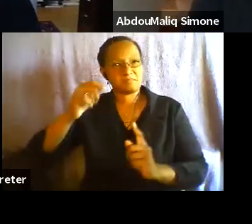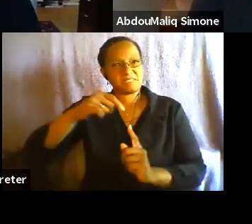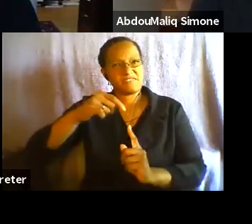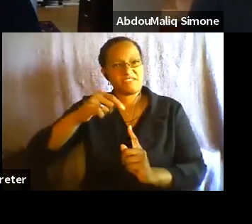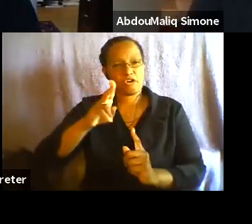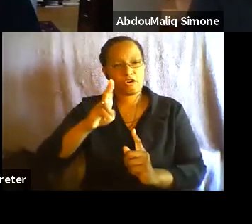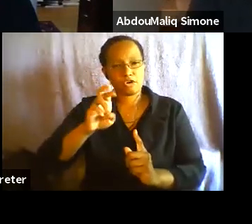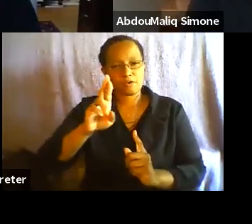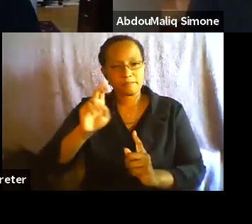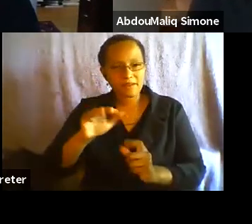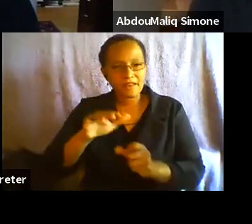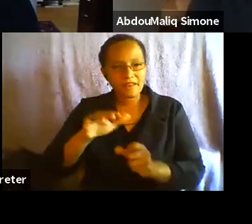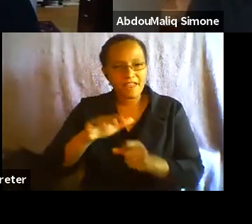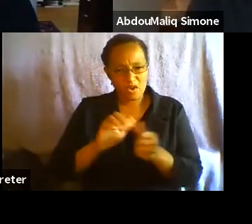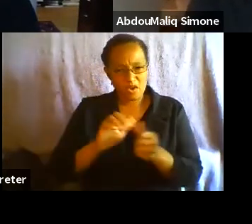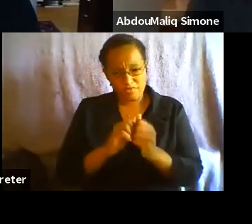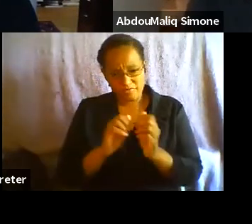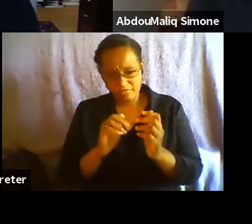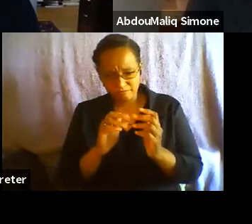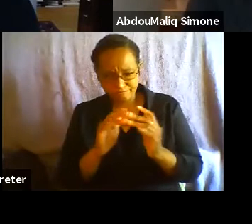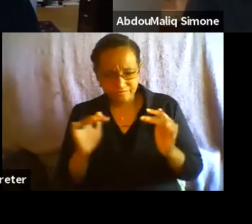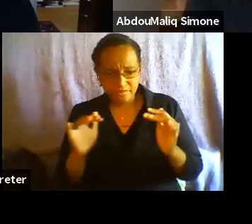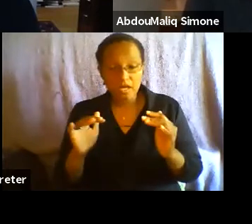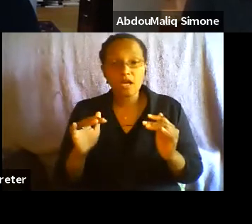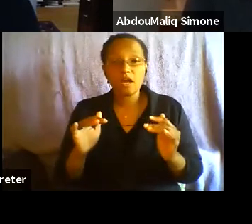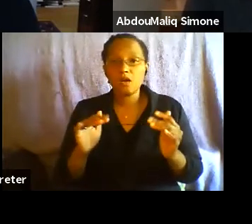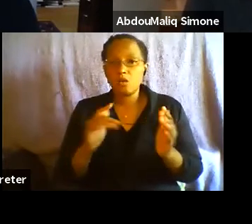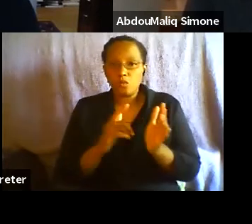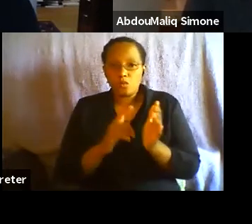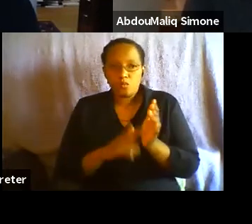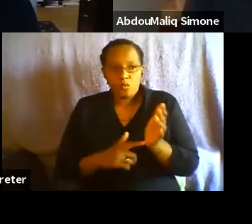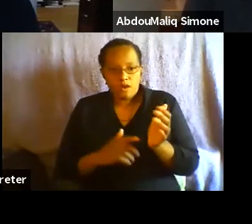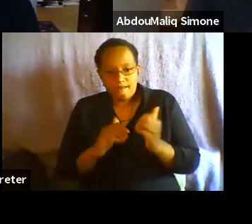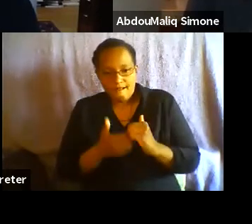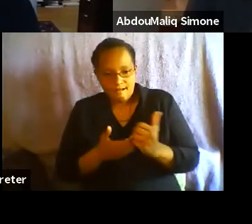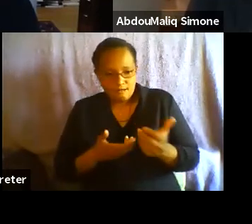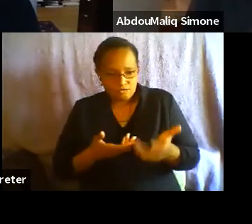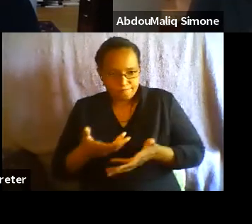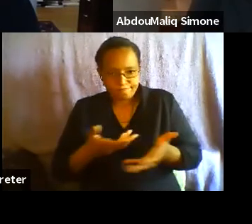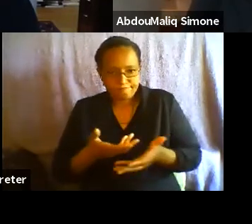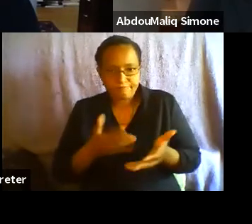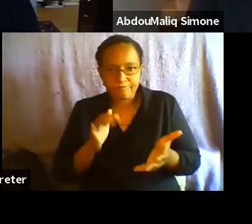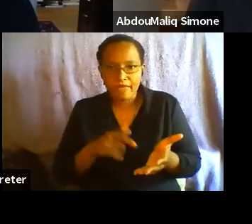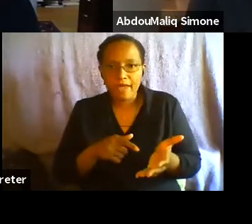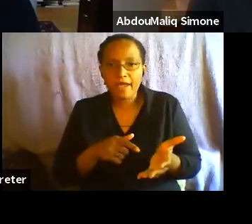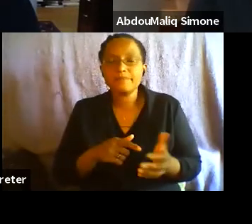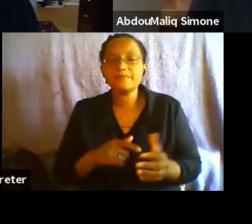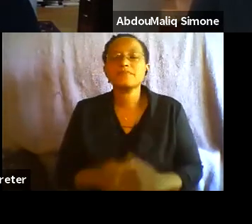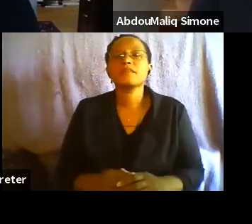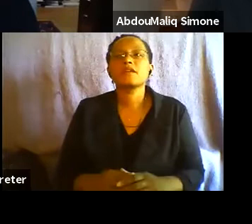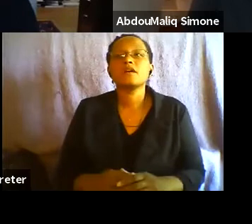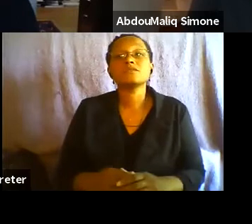heterogeneity, what is it that you do? And only the state is capable of